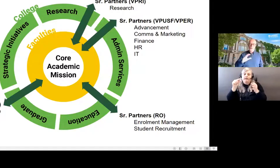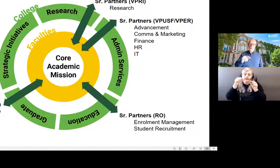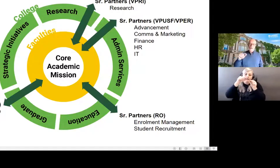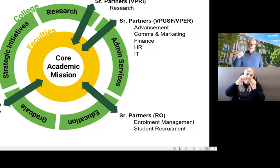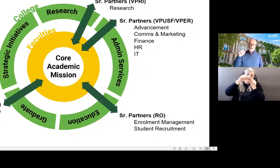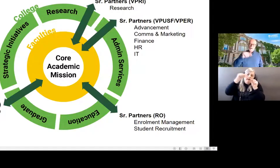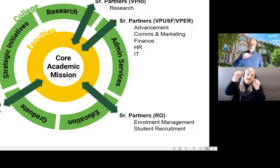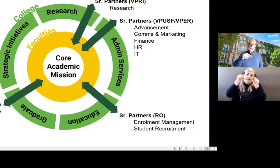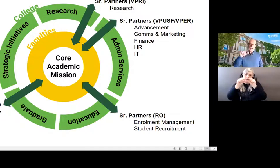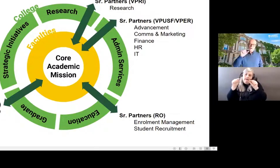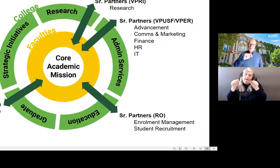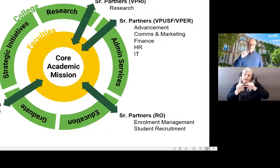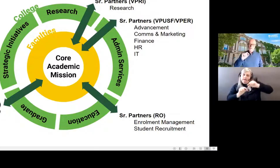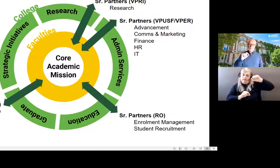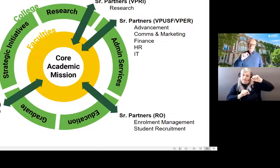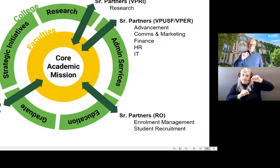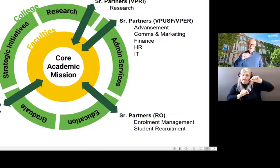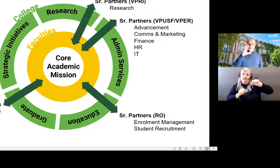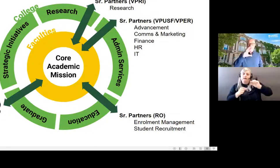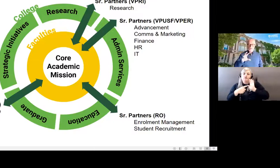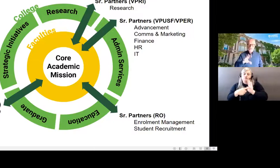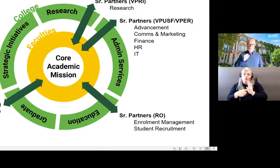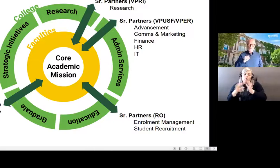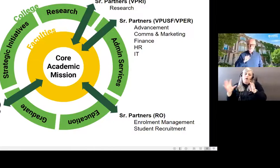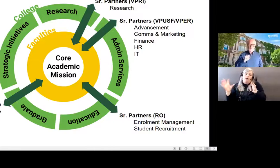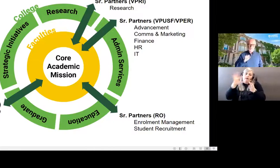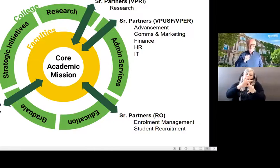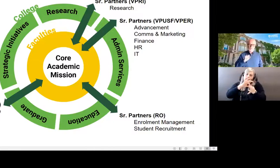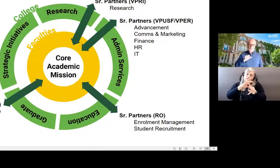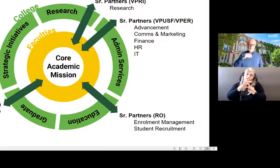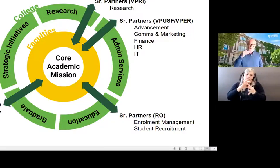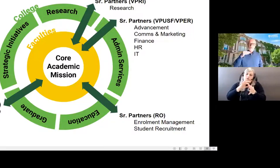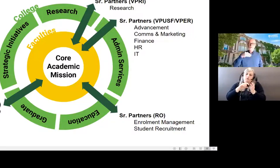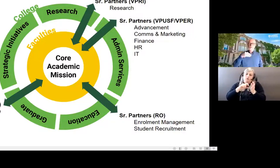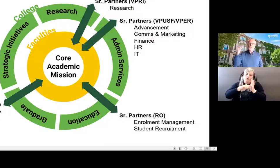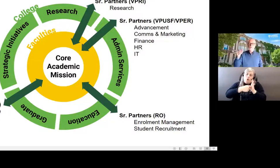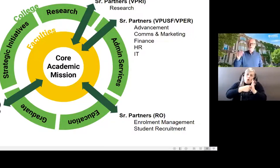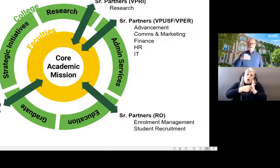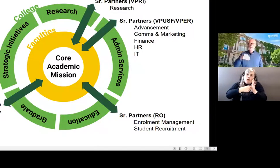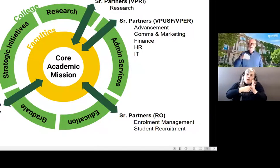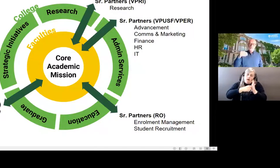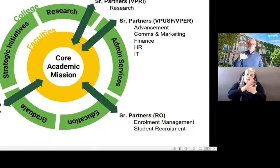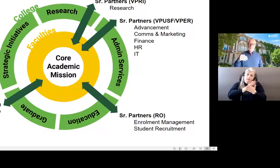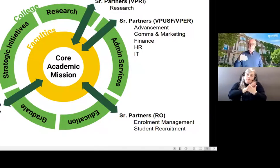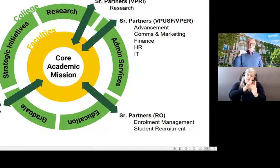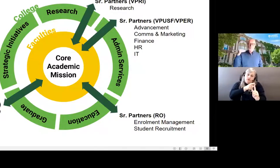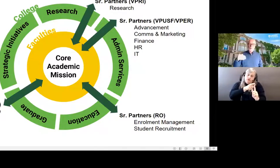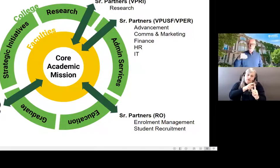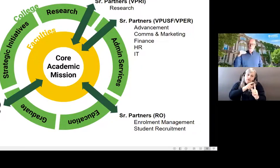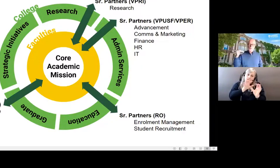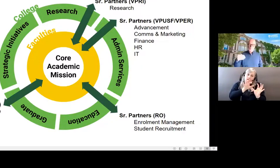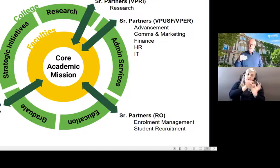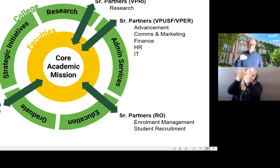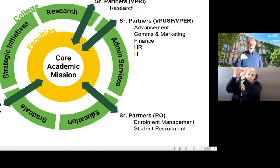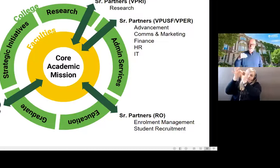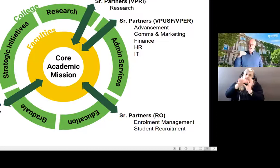connecting the core strategic or core academic missions, I should say, to specific roles or